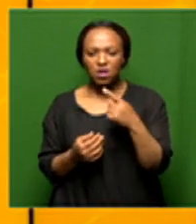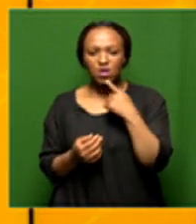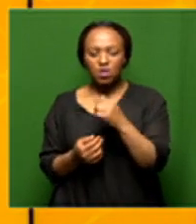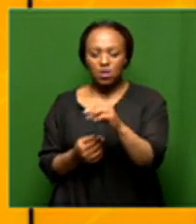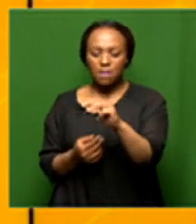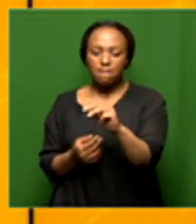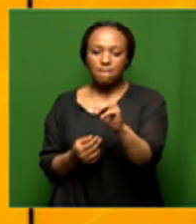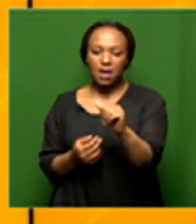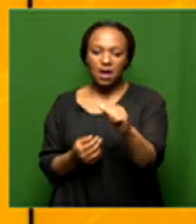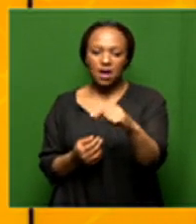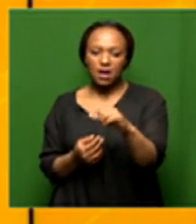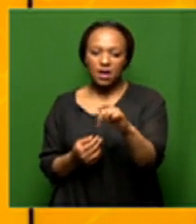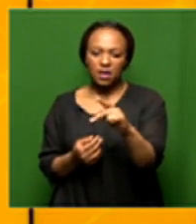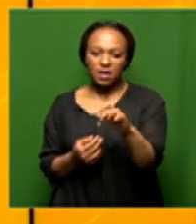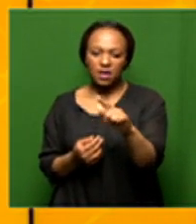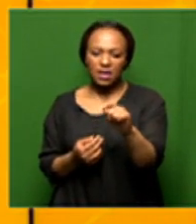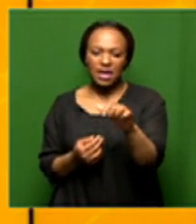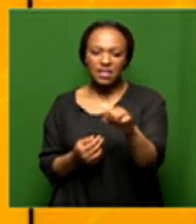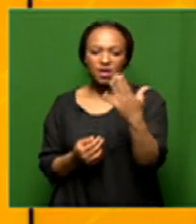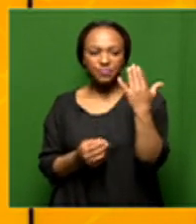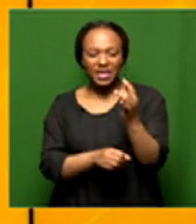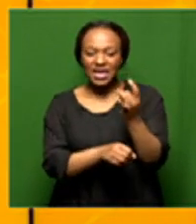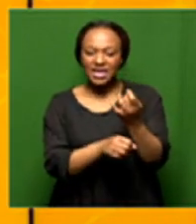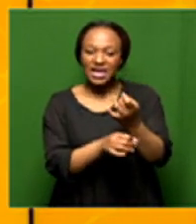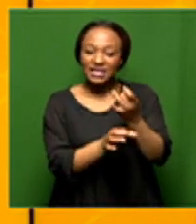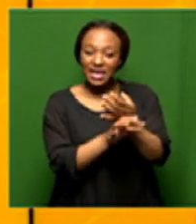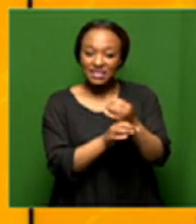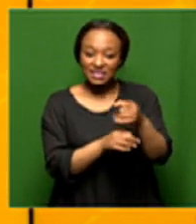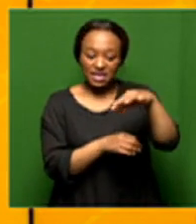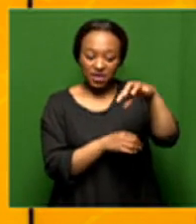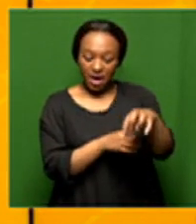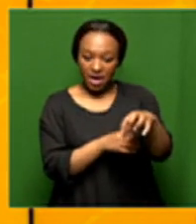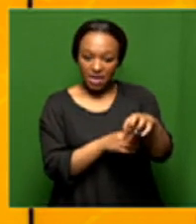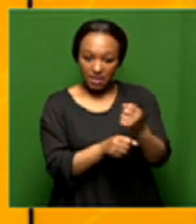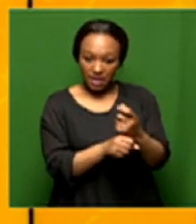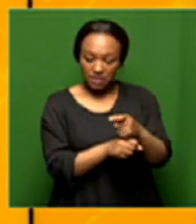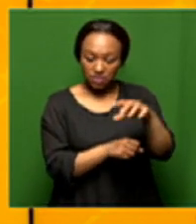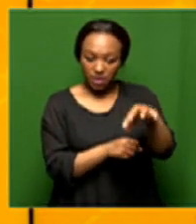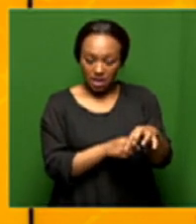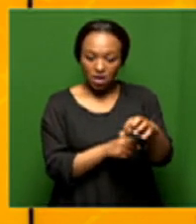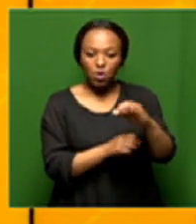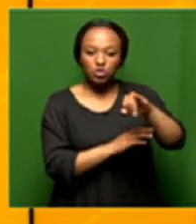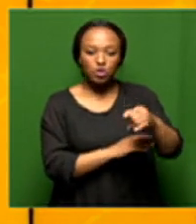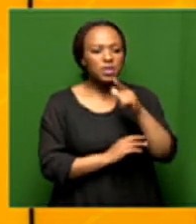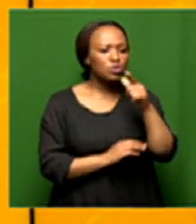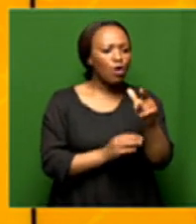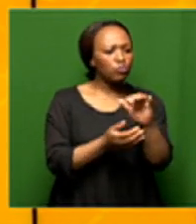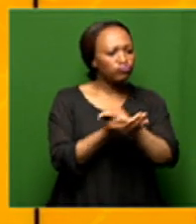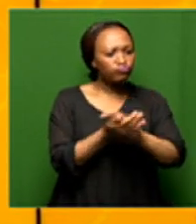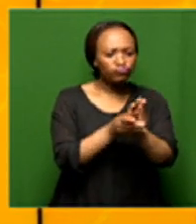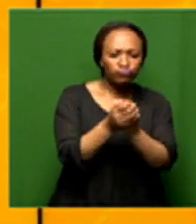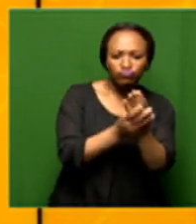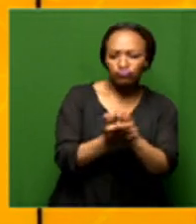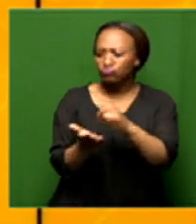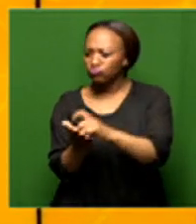Ketla Motlabe did at a taxi rank in Joburg at the beginning of the pandemic where people were being told to wash their hands and